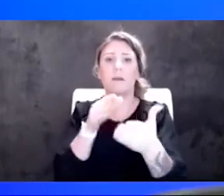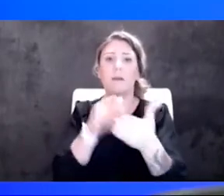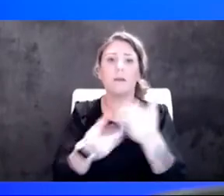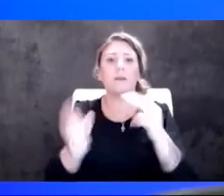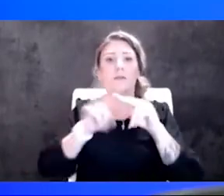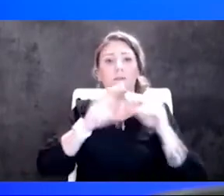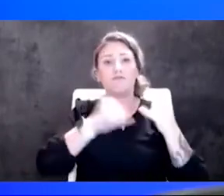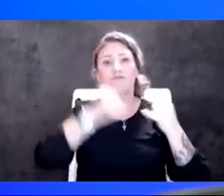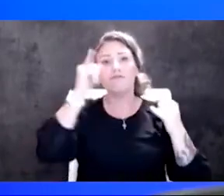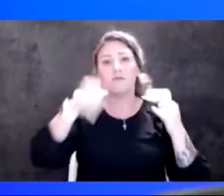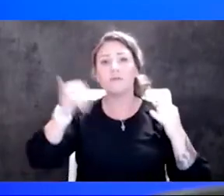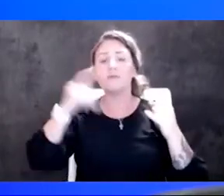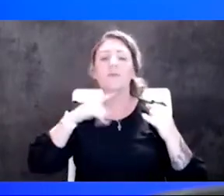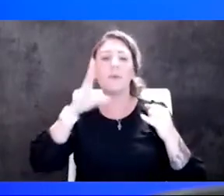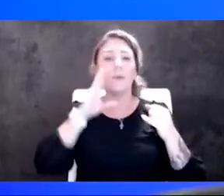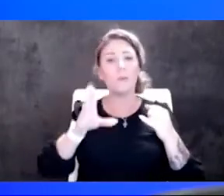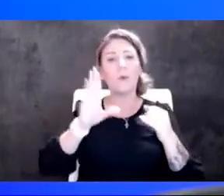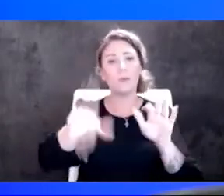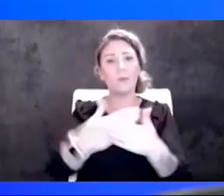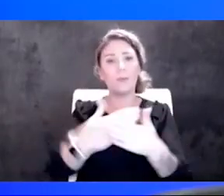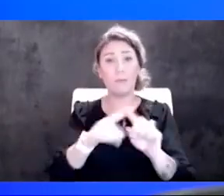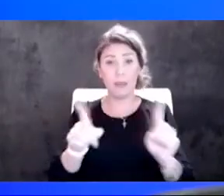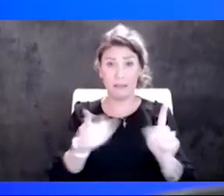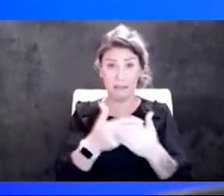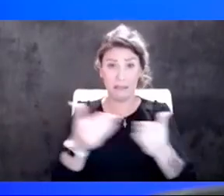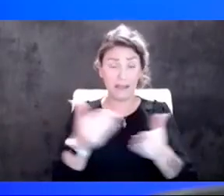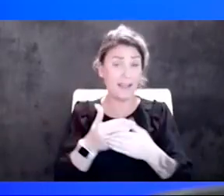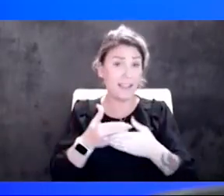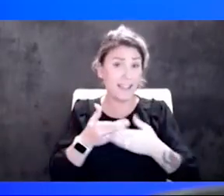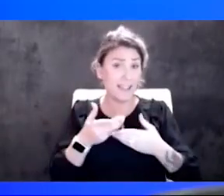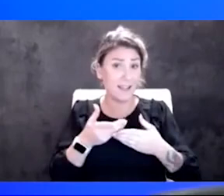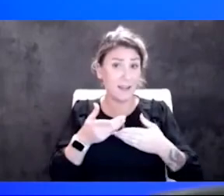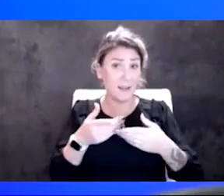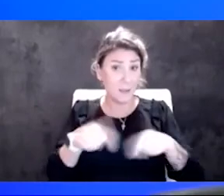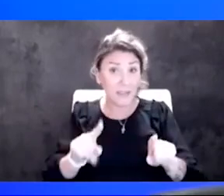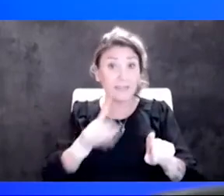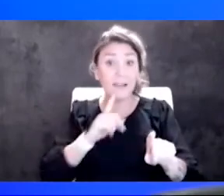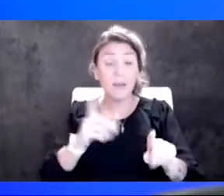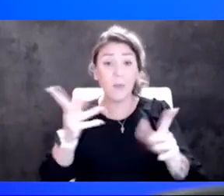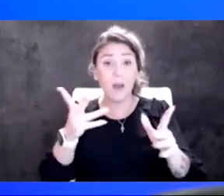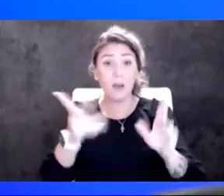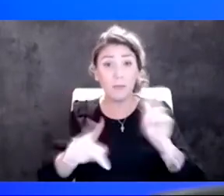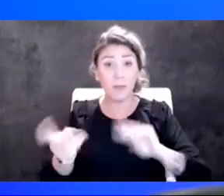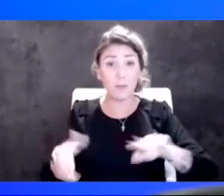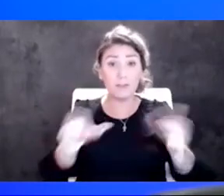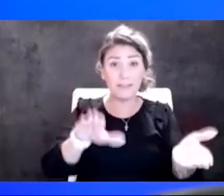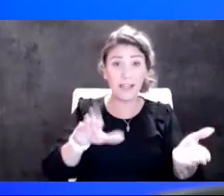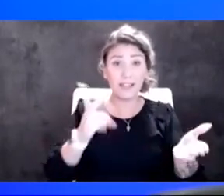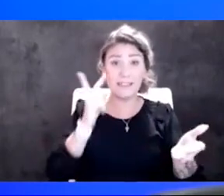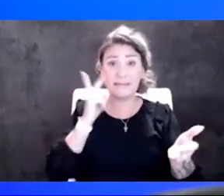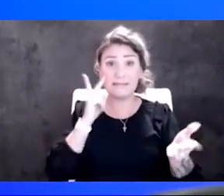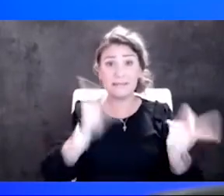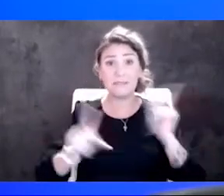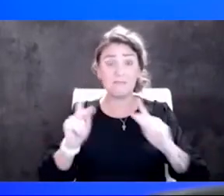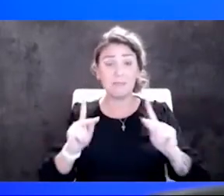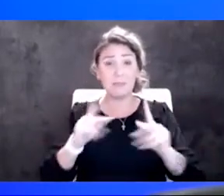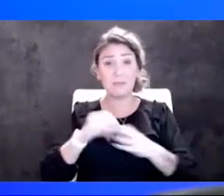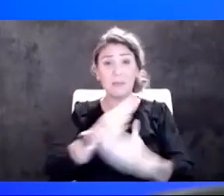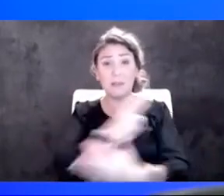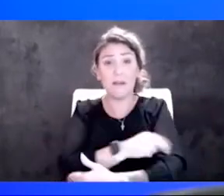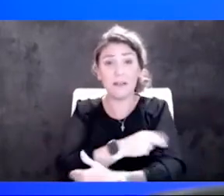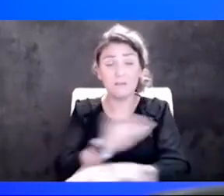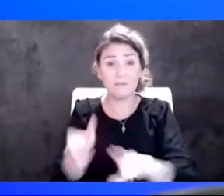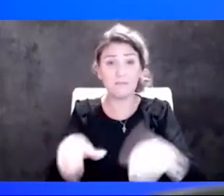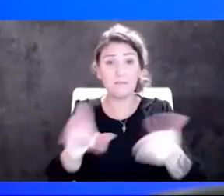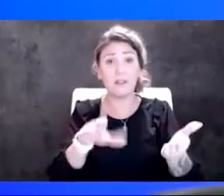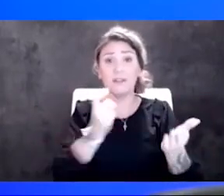to get to that place. But here's the thing. In the meantime, people are dying, right? We're seeing people in our hospital. You know, some that